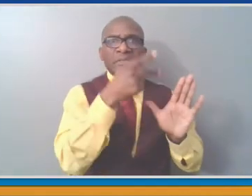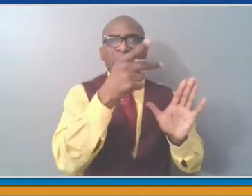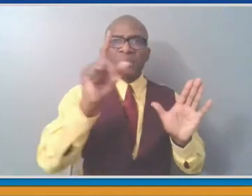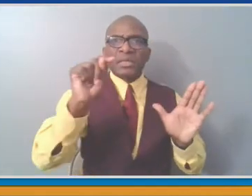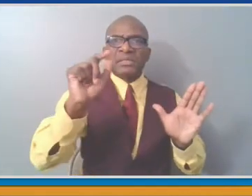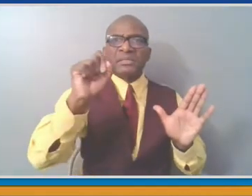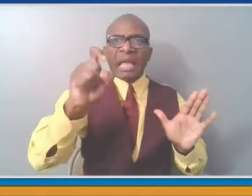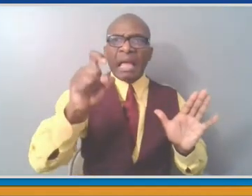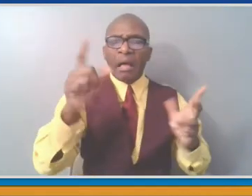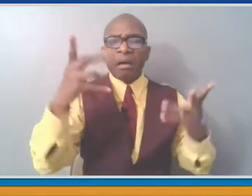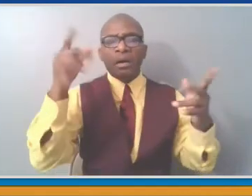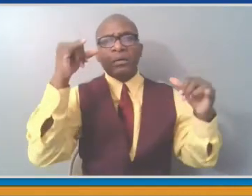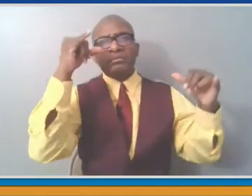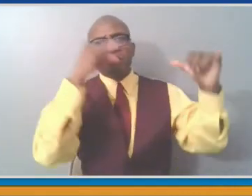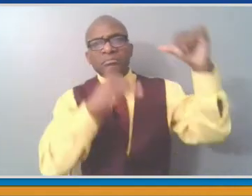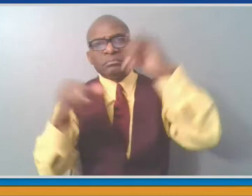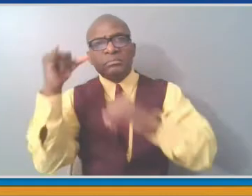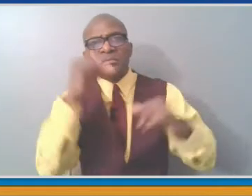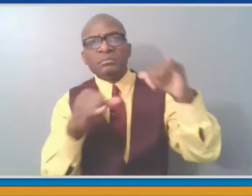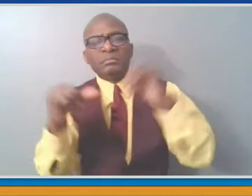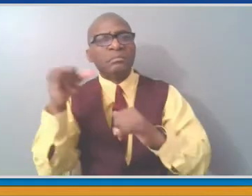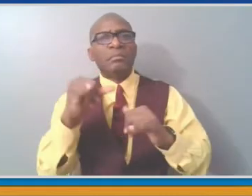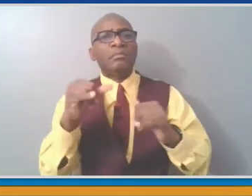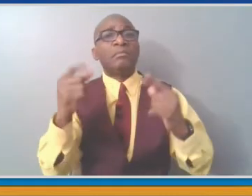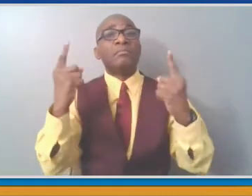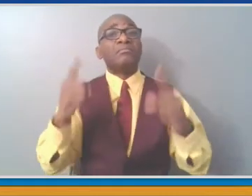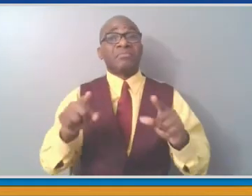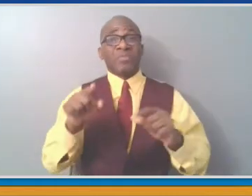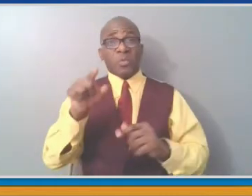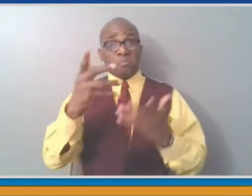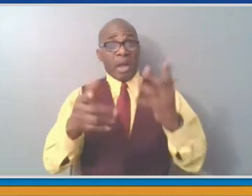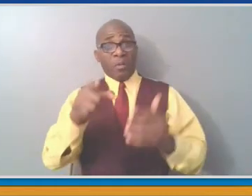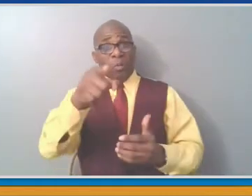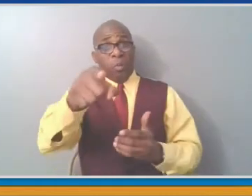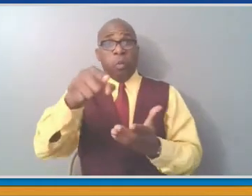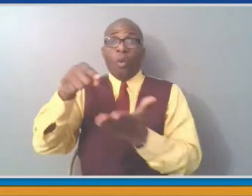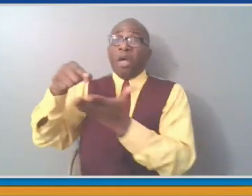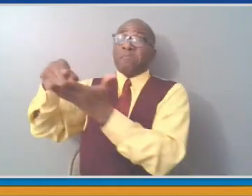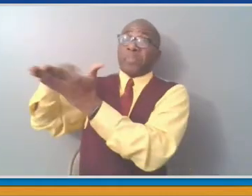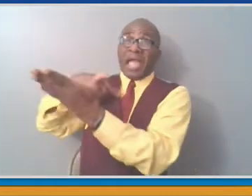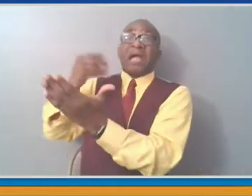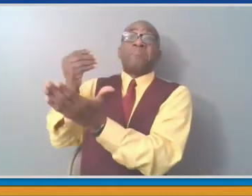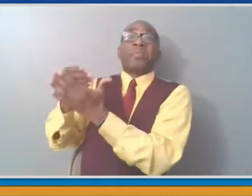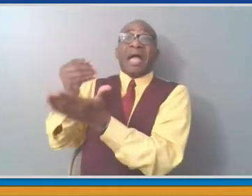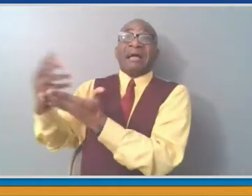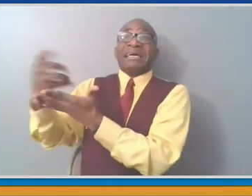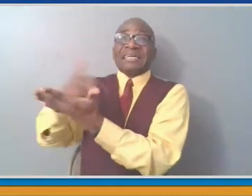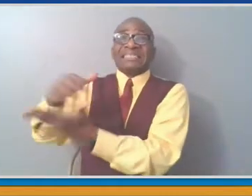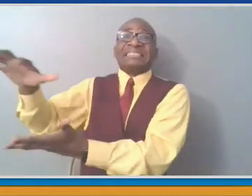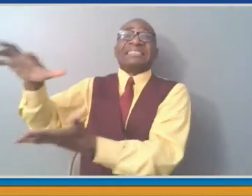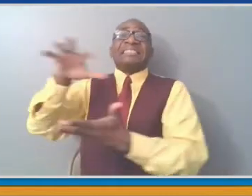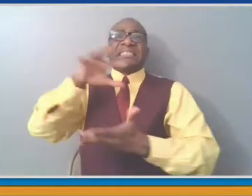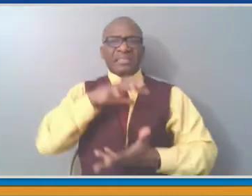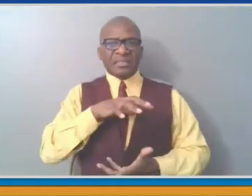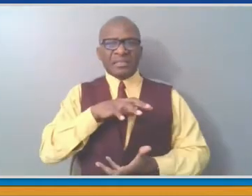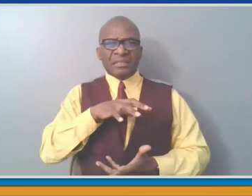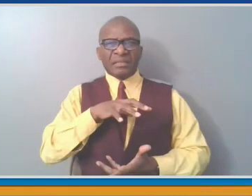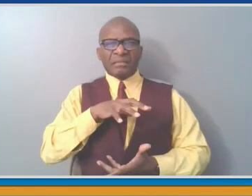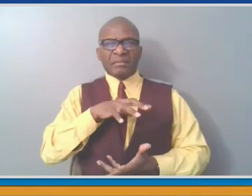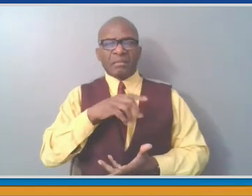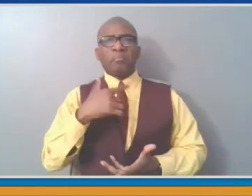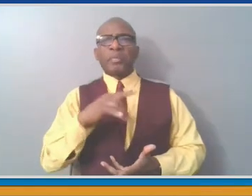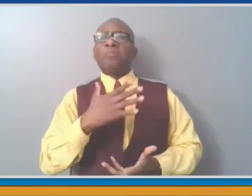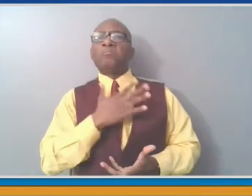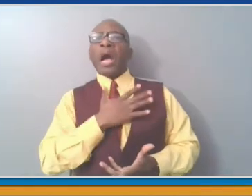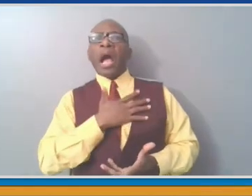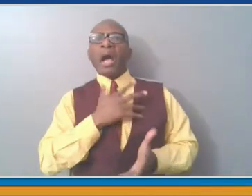to state and local governments. The state portion of it is withheld in the same way that your federal taxes have a withholding element. You don't receive that money to